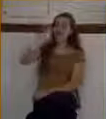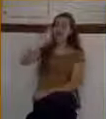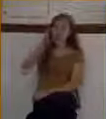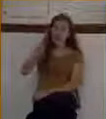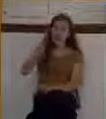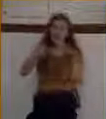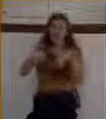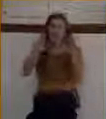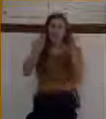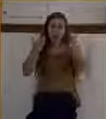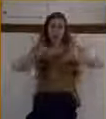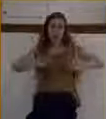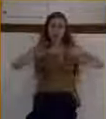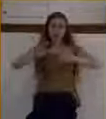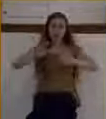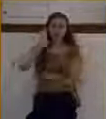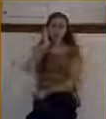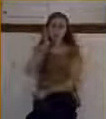Let's bow for prayer together.